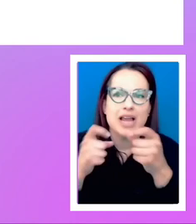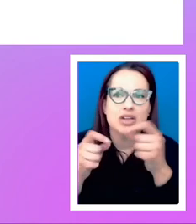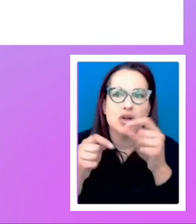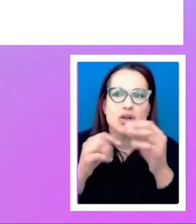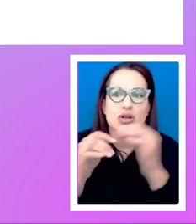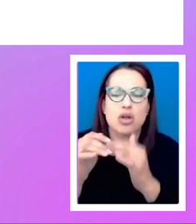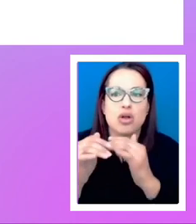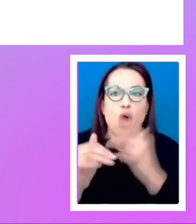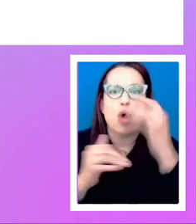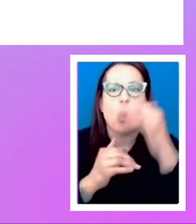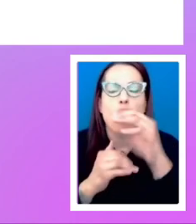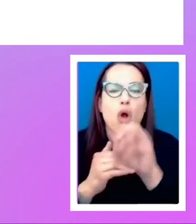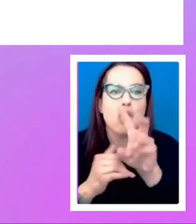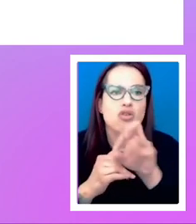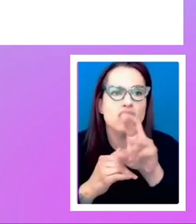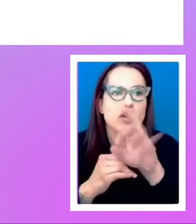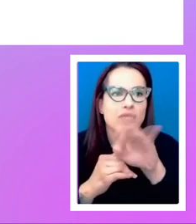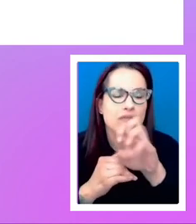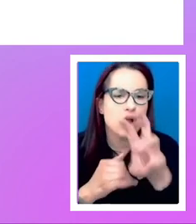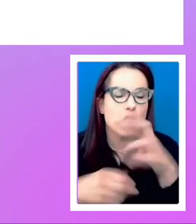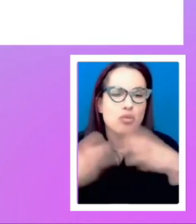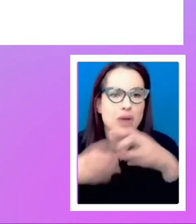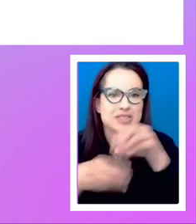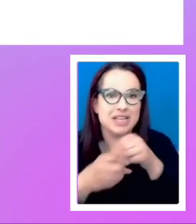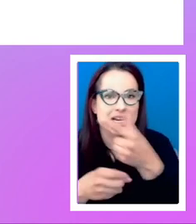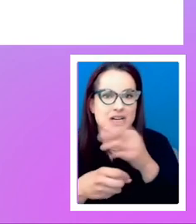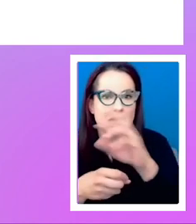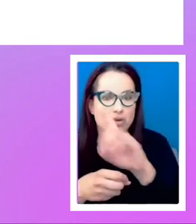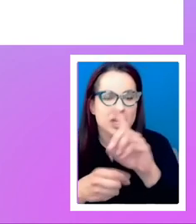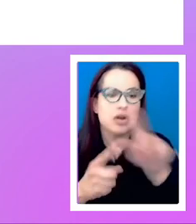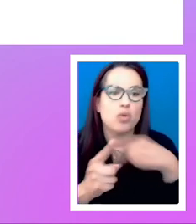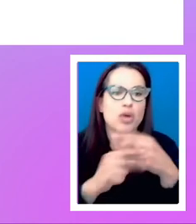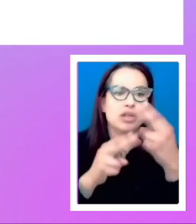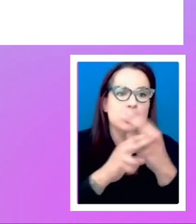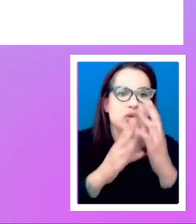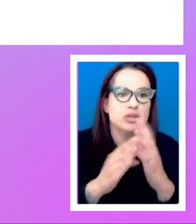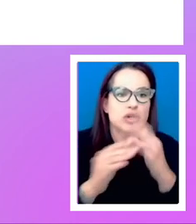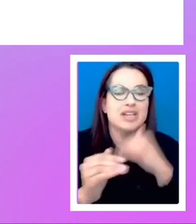input is user submitted and has a very generous max length?